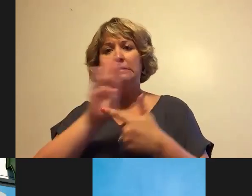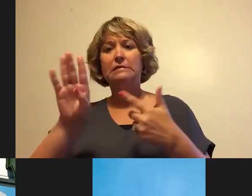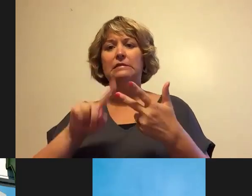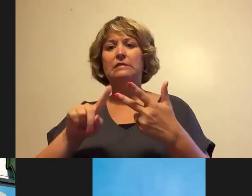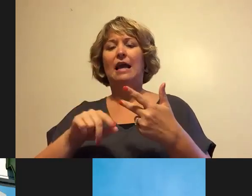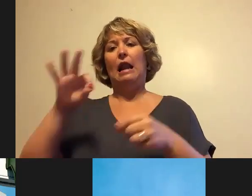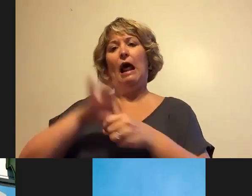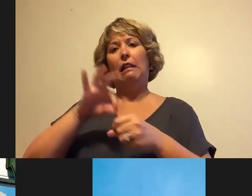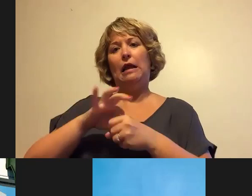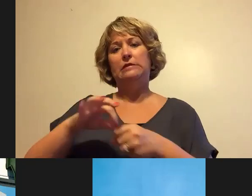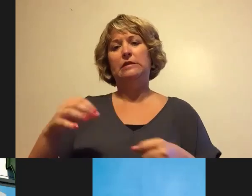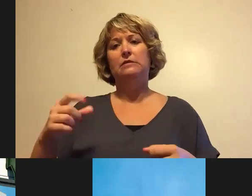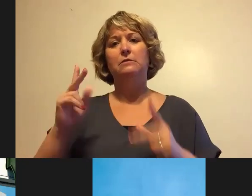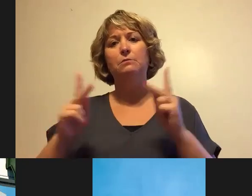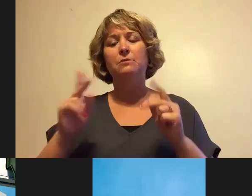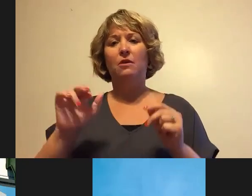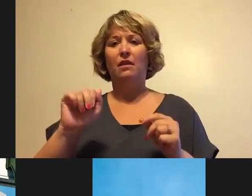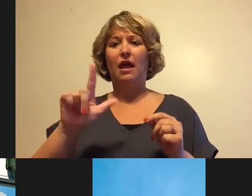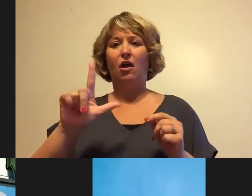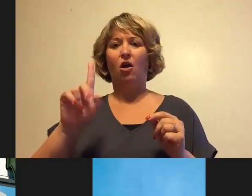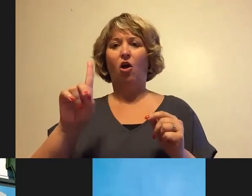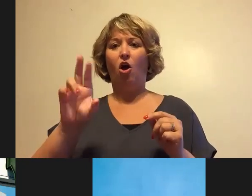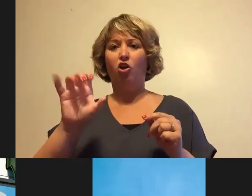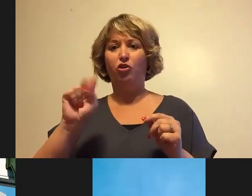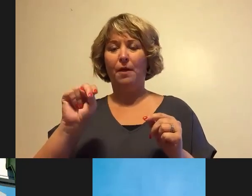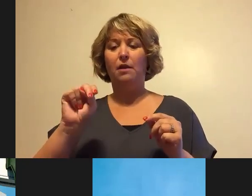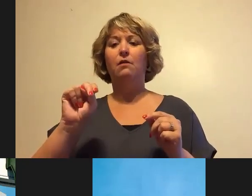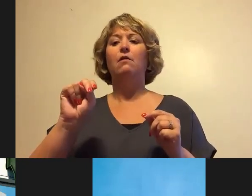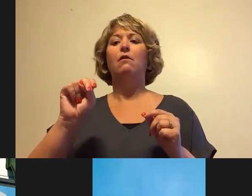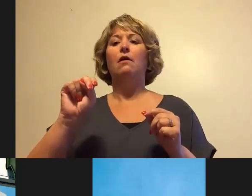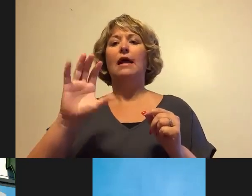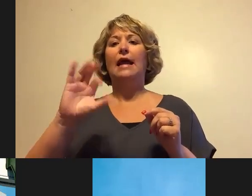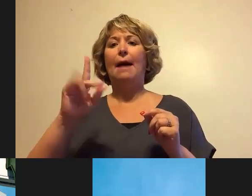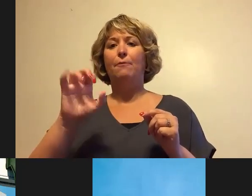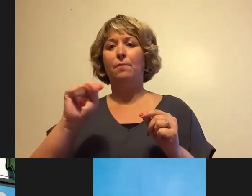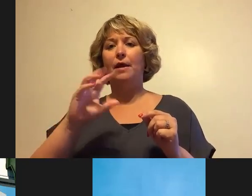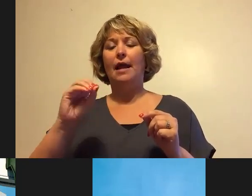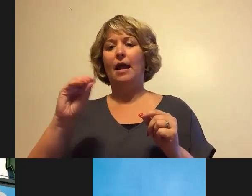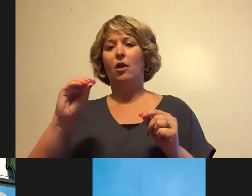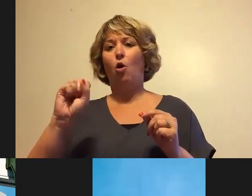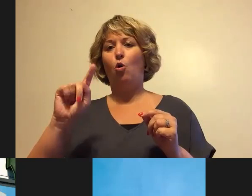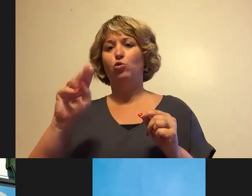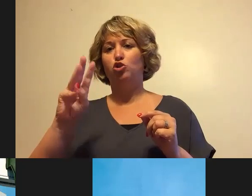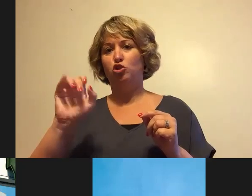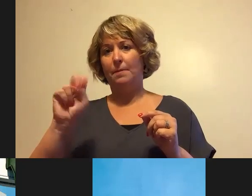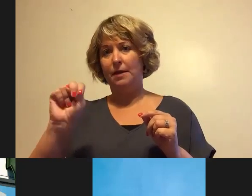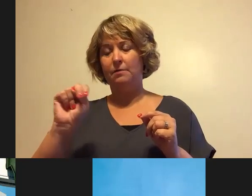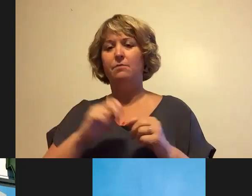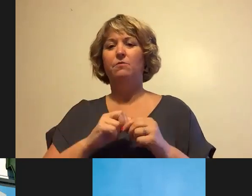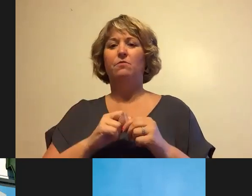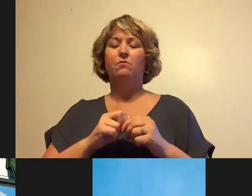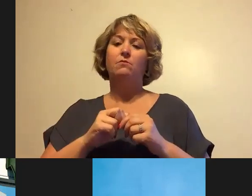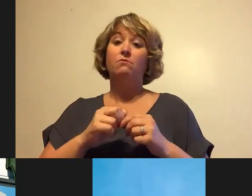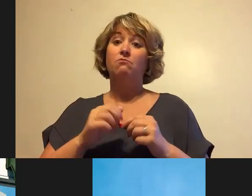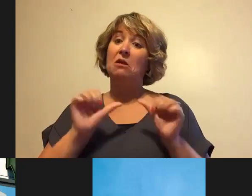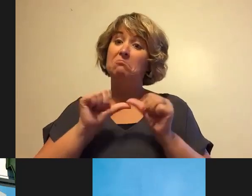including Alderman Kappelman and Alderman Osterman. It's a great partnership, and we continue to look for new ways that